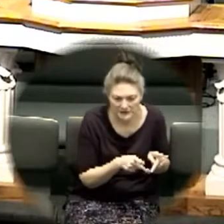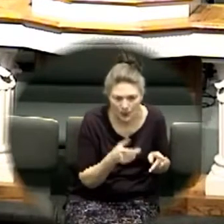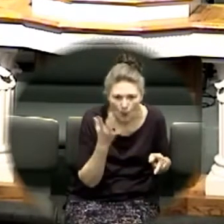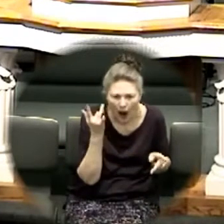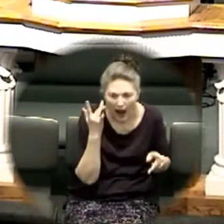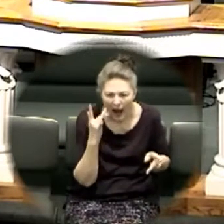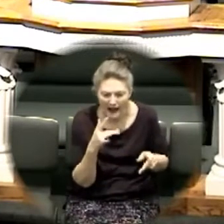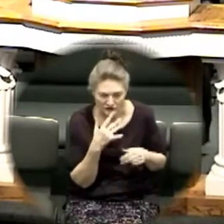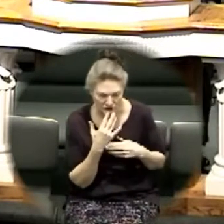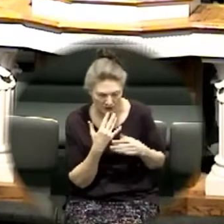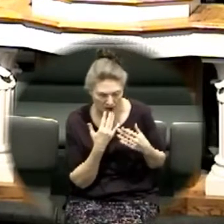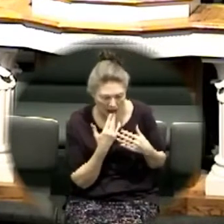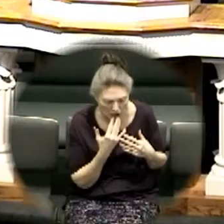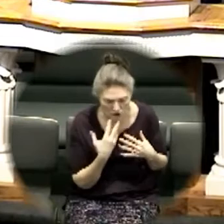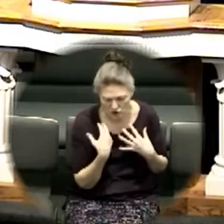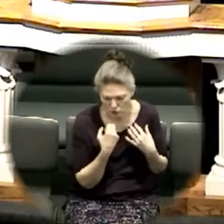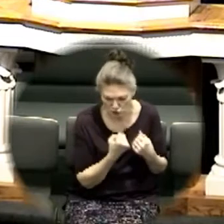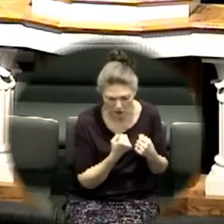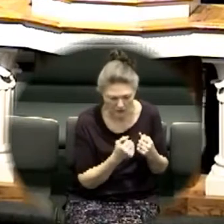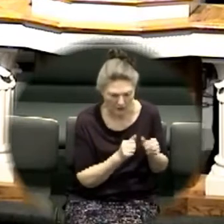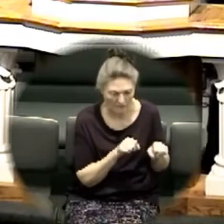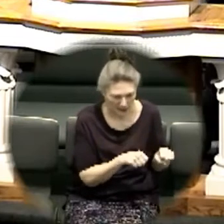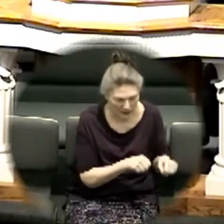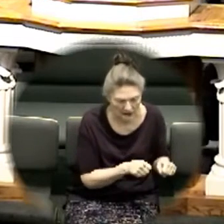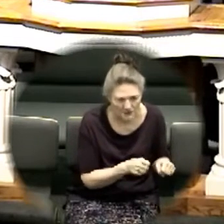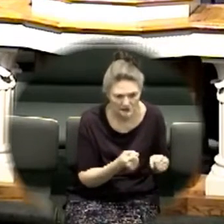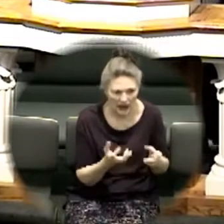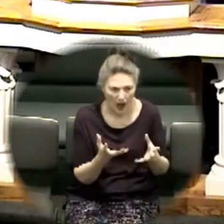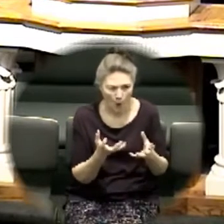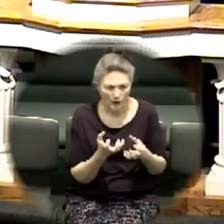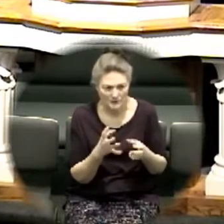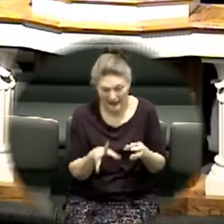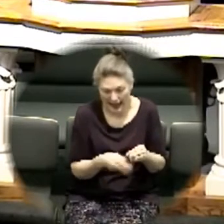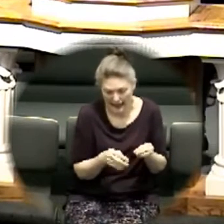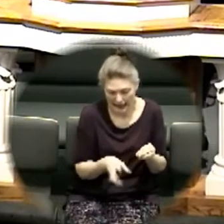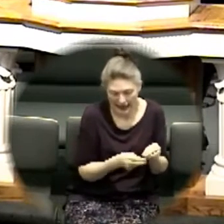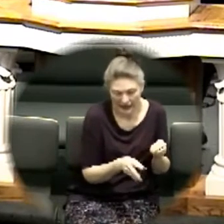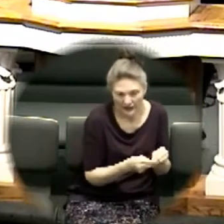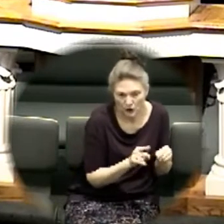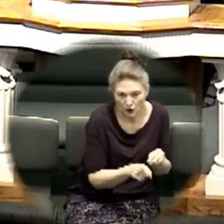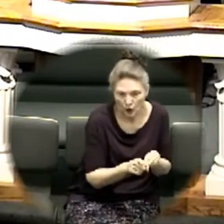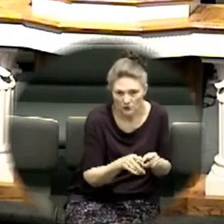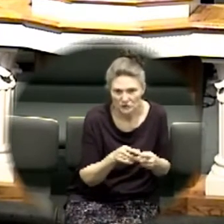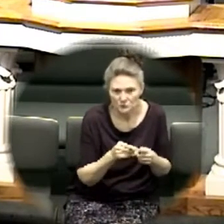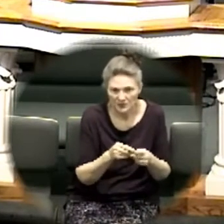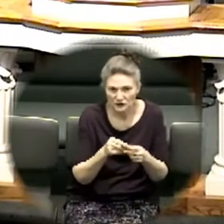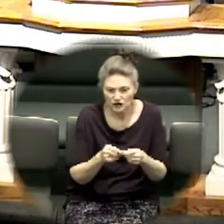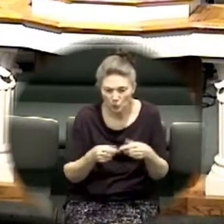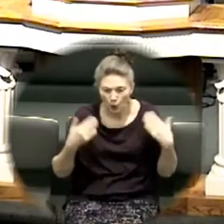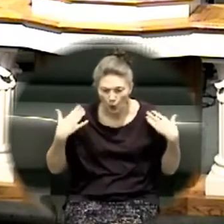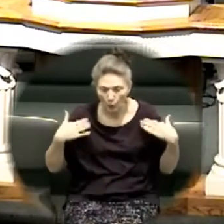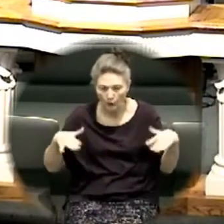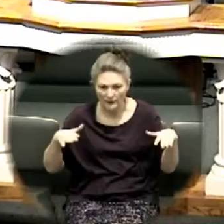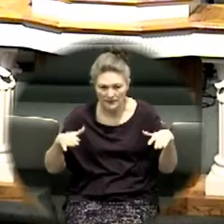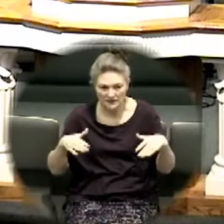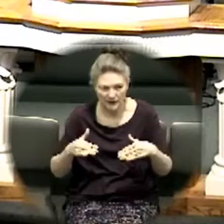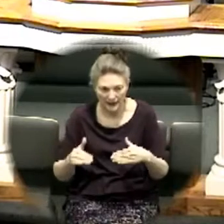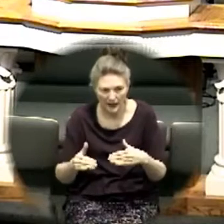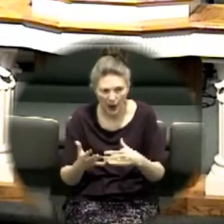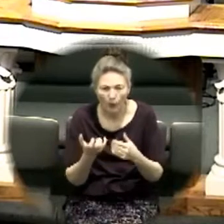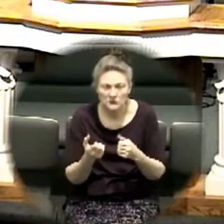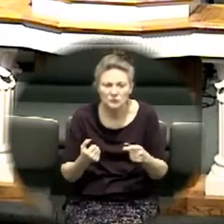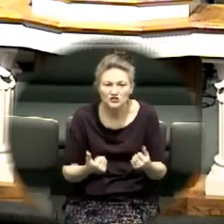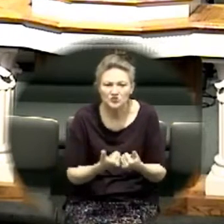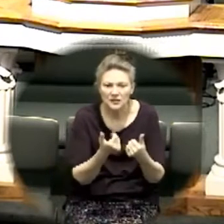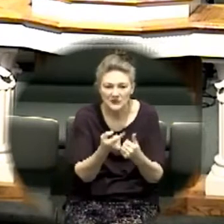colors and i have some strengths and i have some abilities that i want to add to your unique wingspan and so i want to